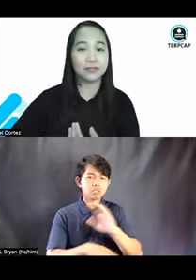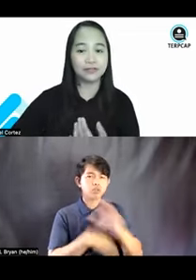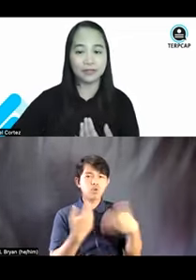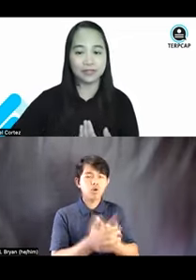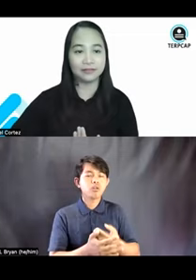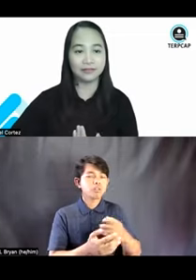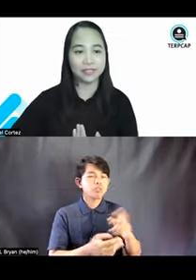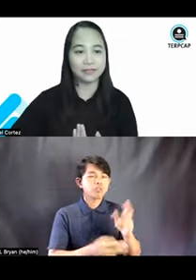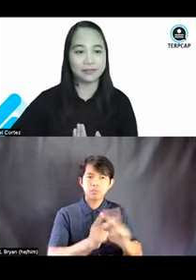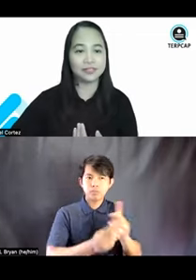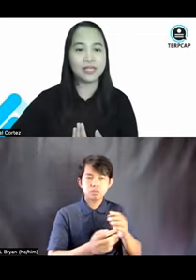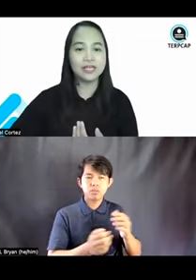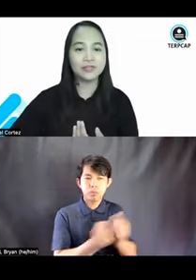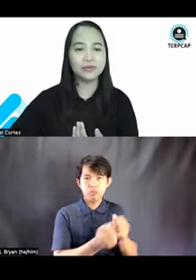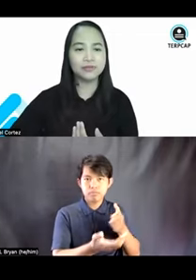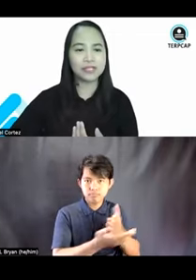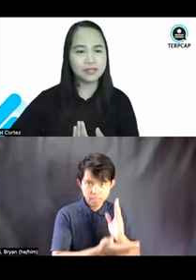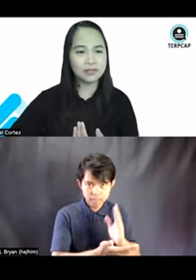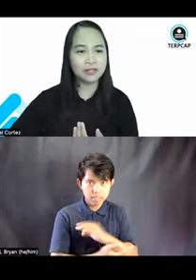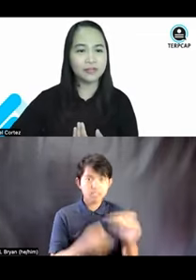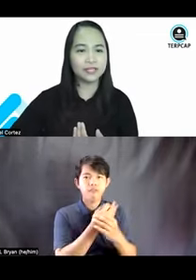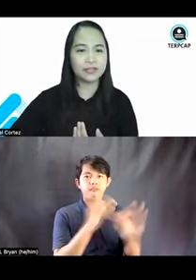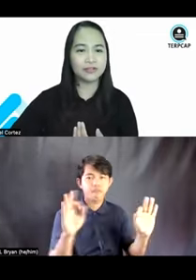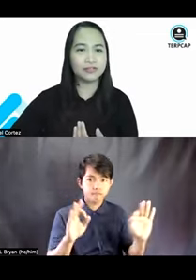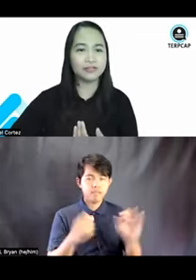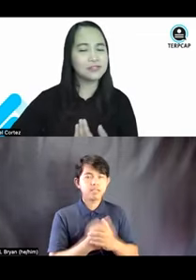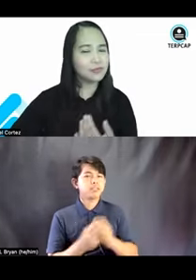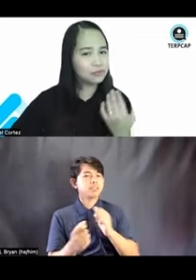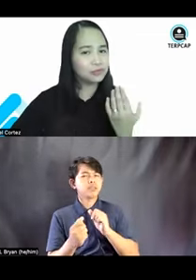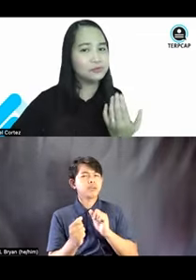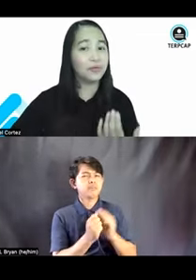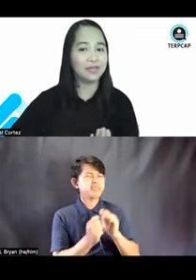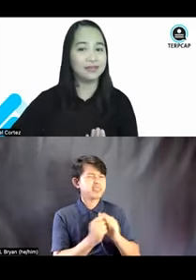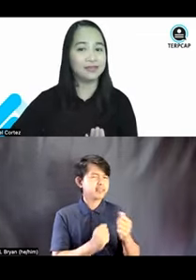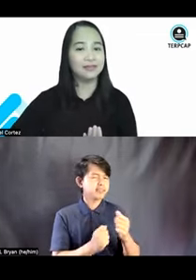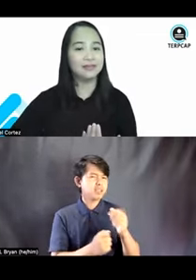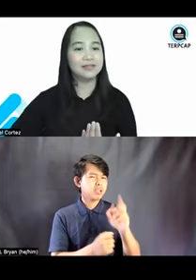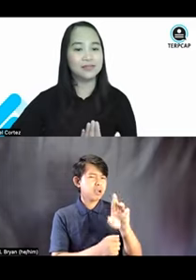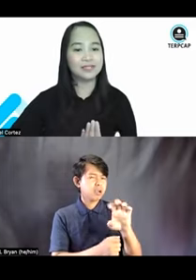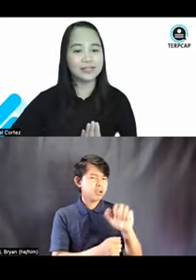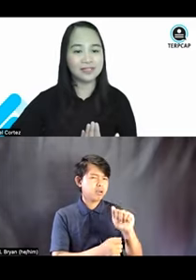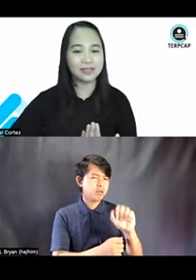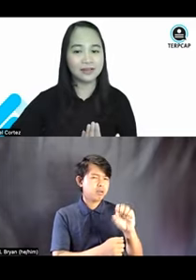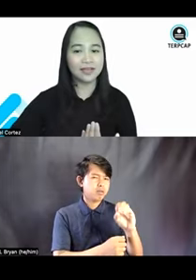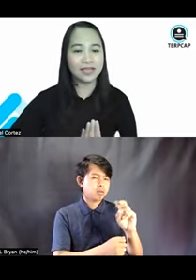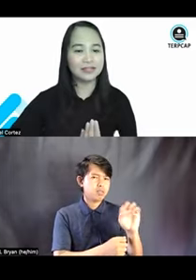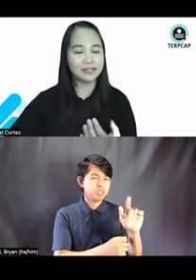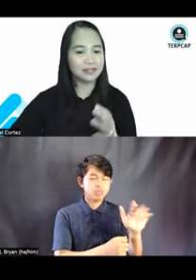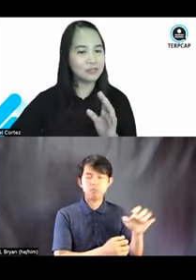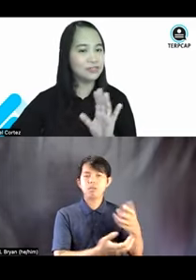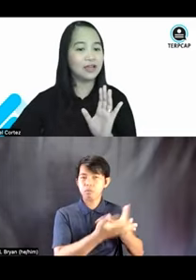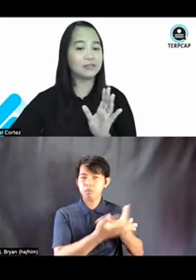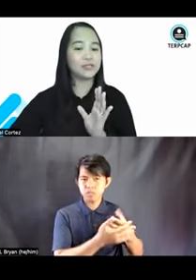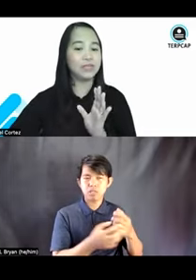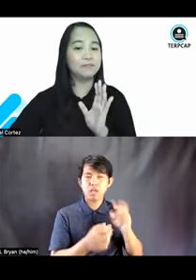rights and fundamental freedoms. So, reasonable accommodation is also two-way. So, it says here, it